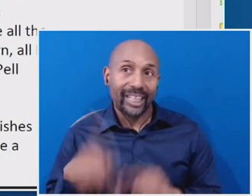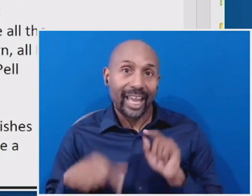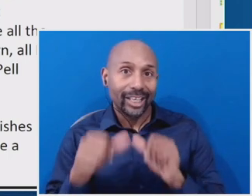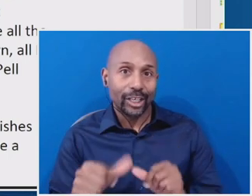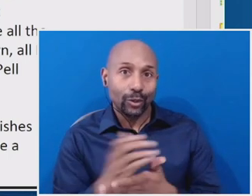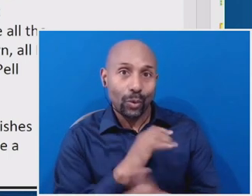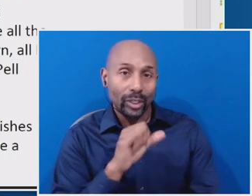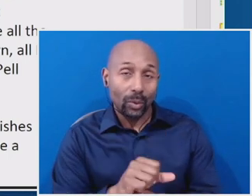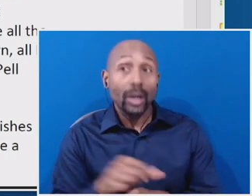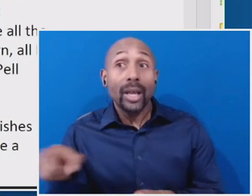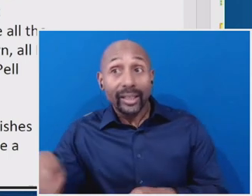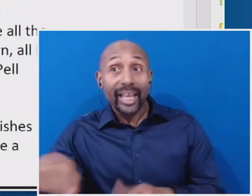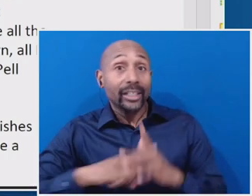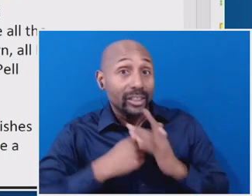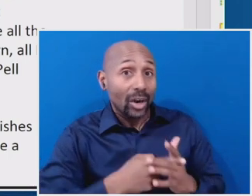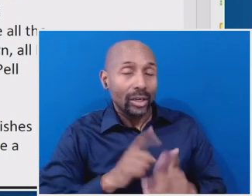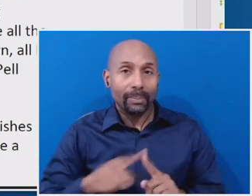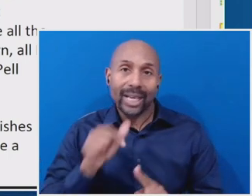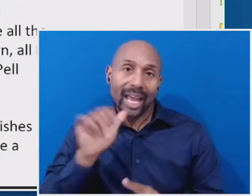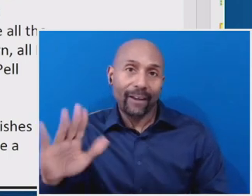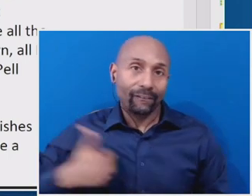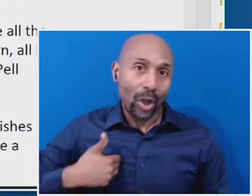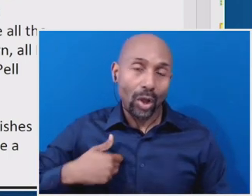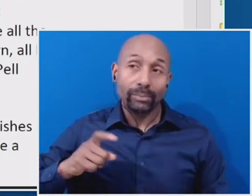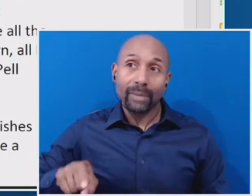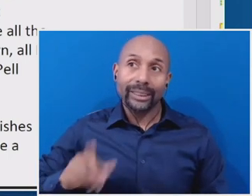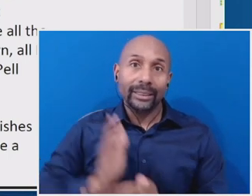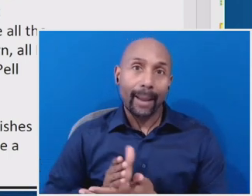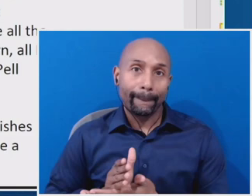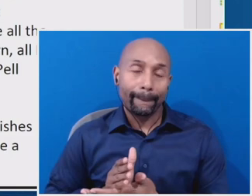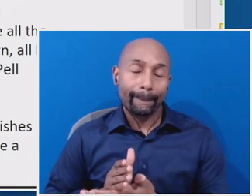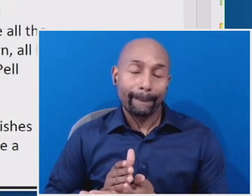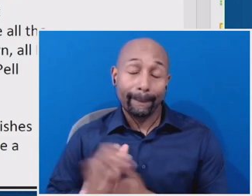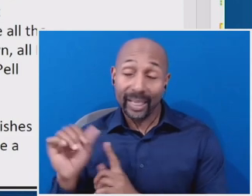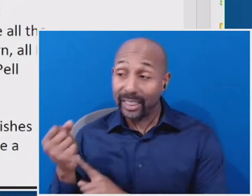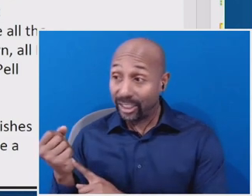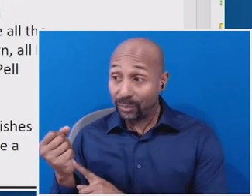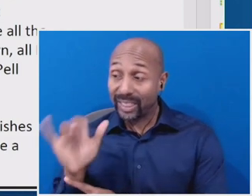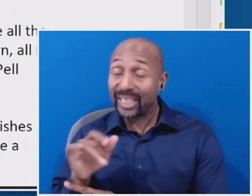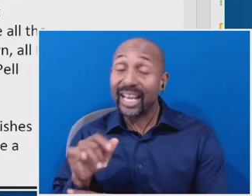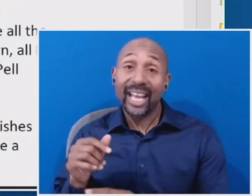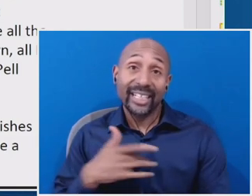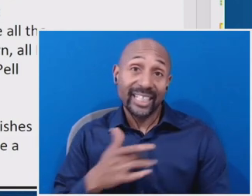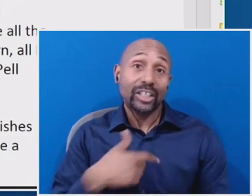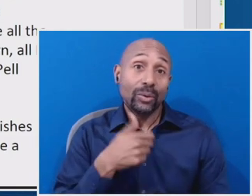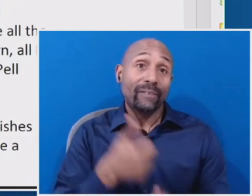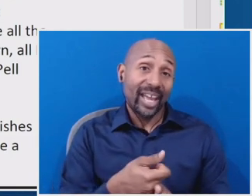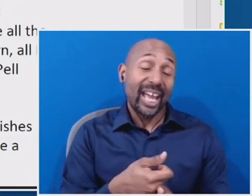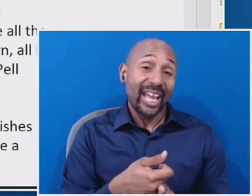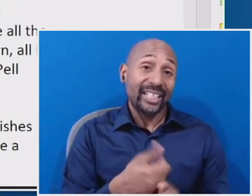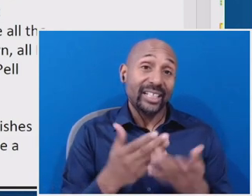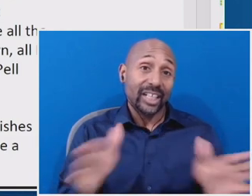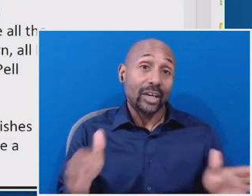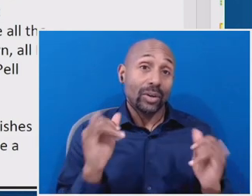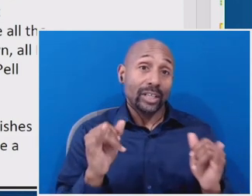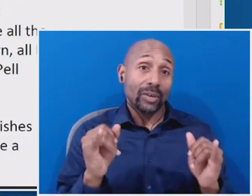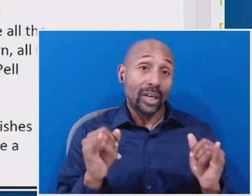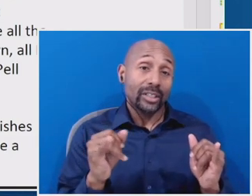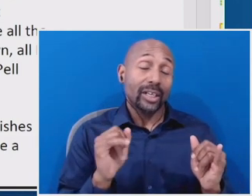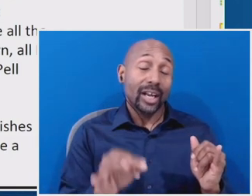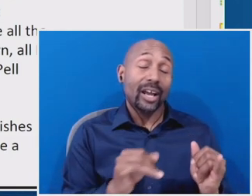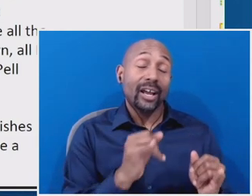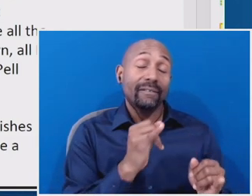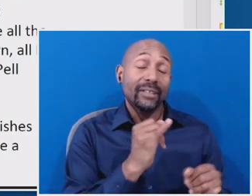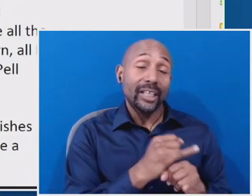through no fault of their own and through, uh, circumstances that often affect the, the general, um, instruction that the institution is offering,